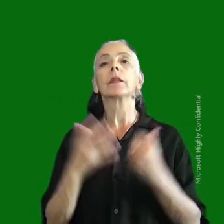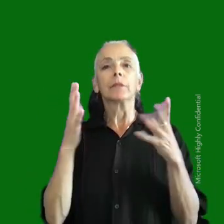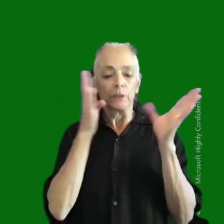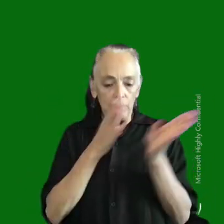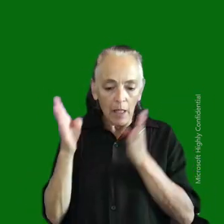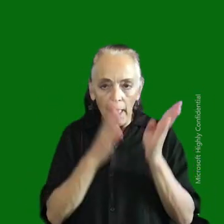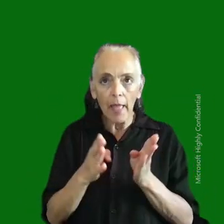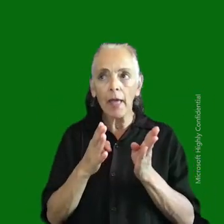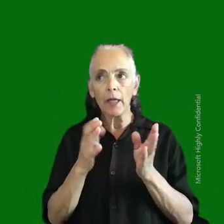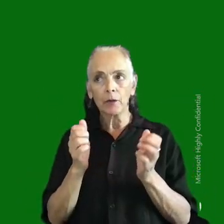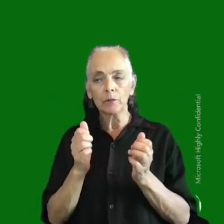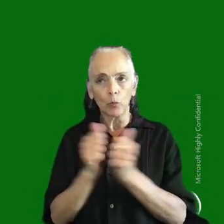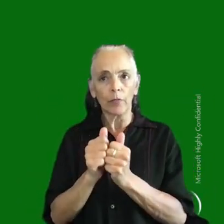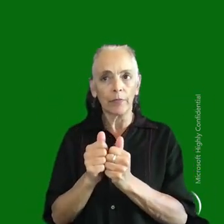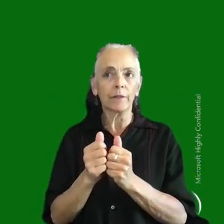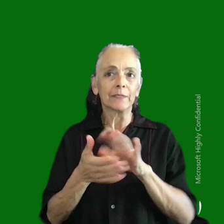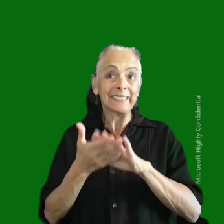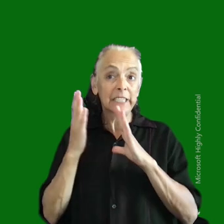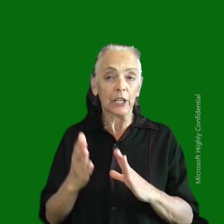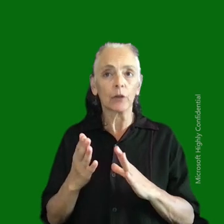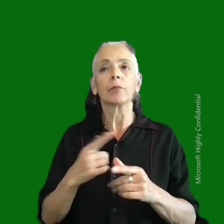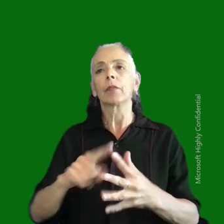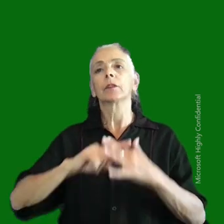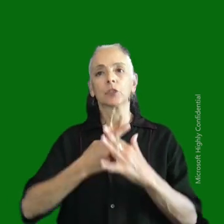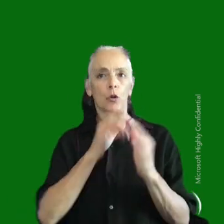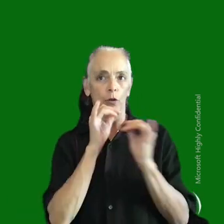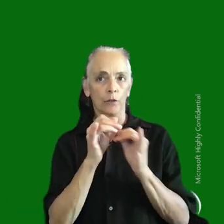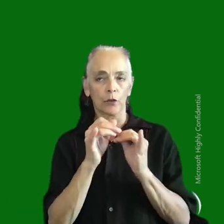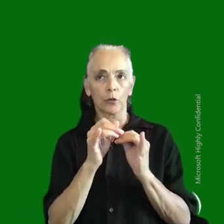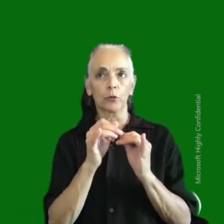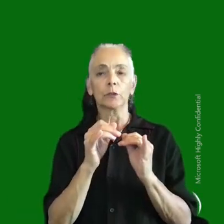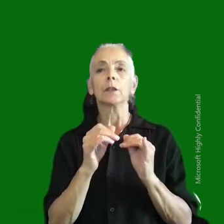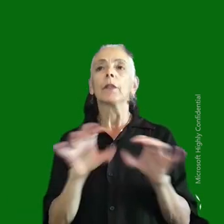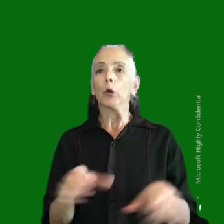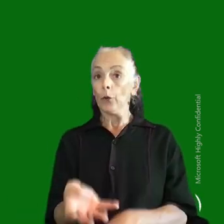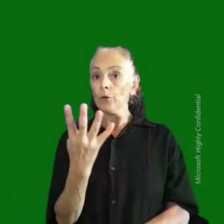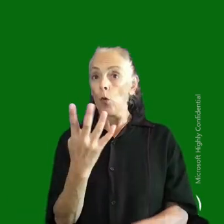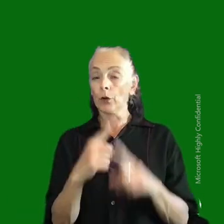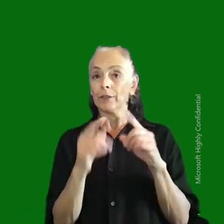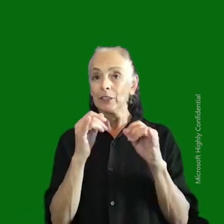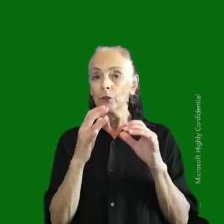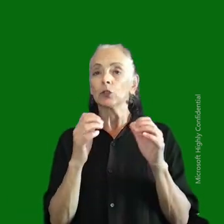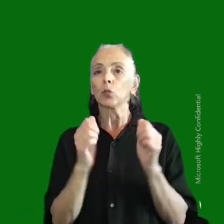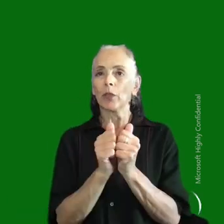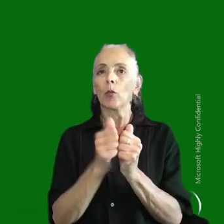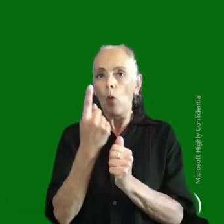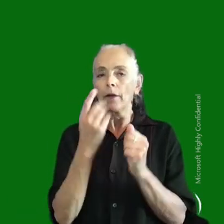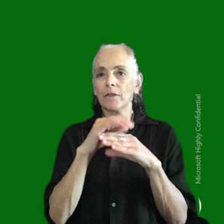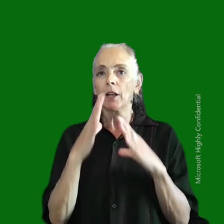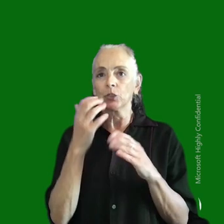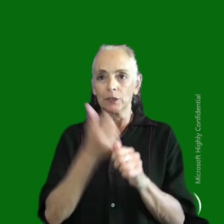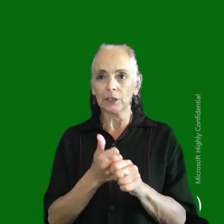with their facilitator, they start the interviews. They move through four different interviews, each with one advisor. Each interview is approximately